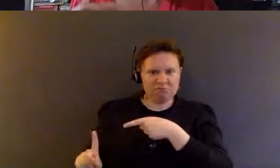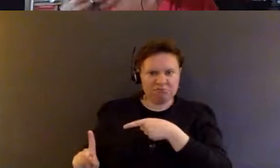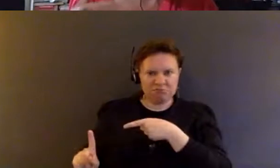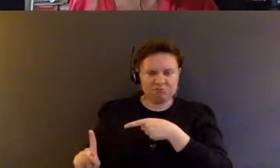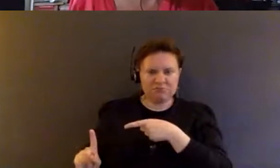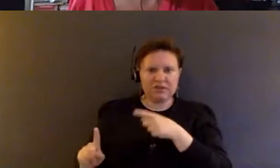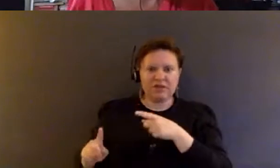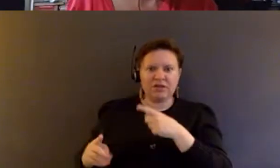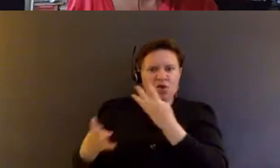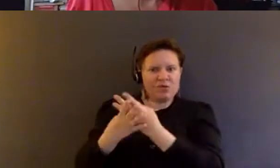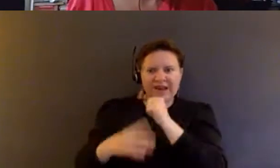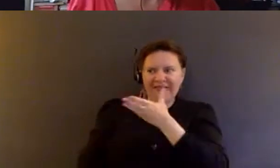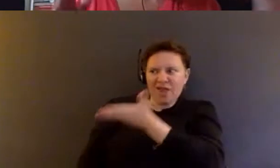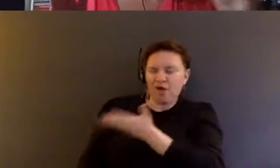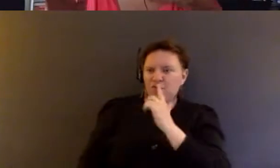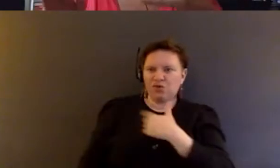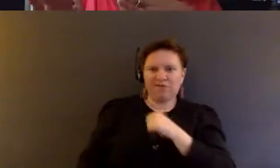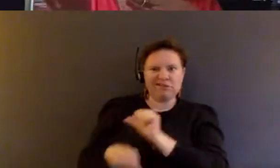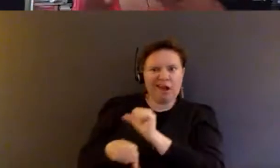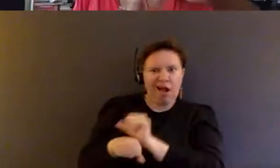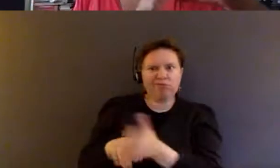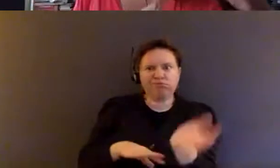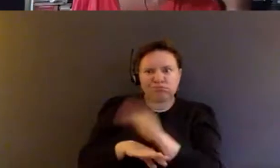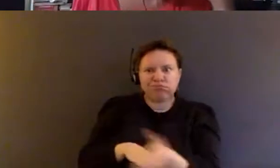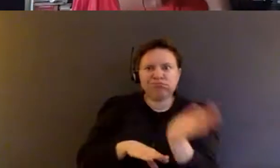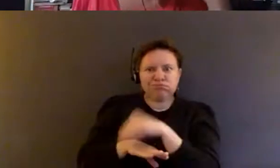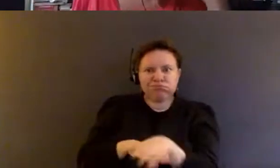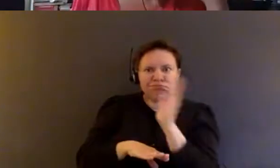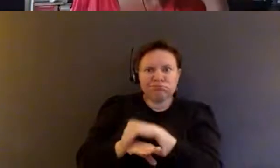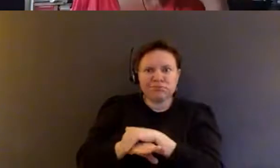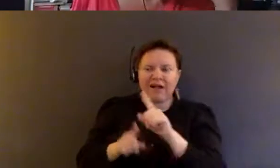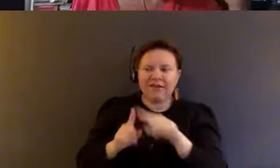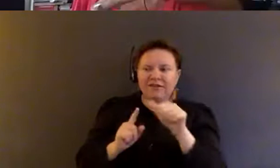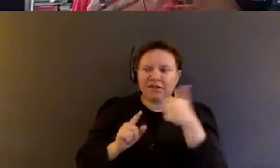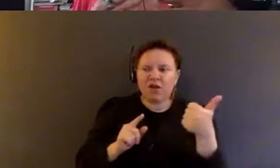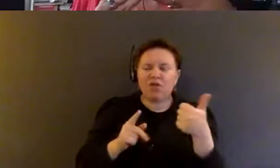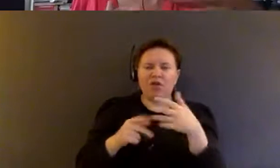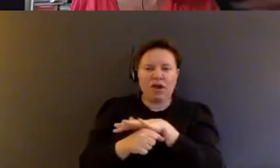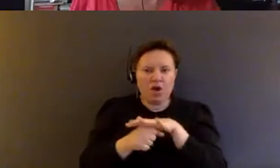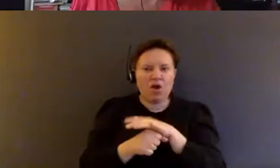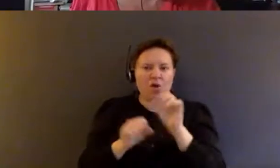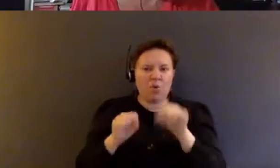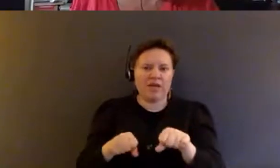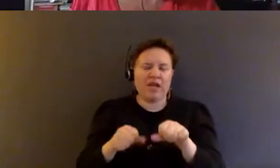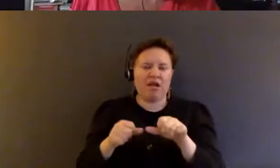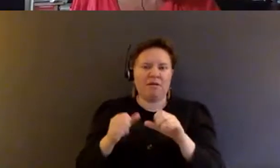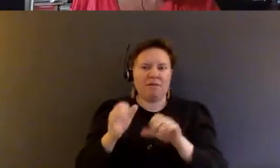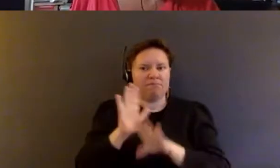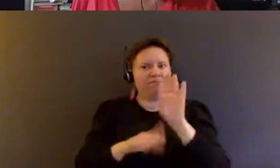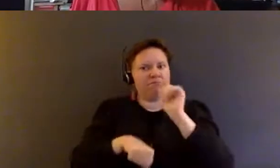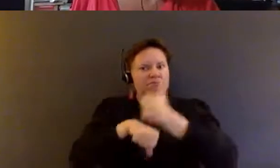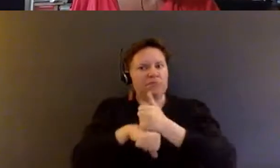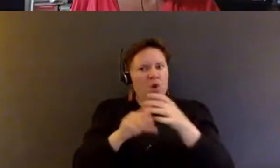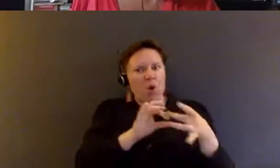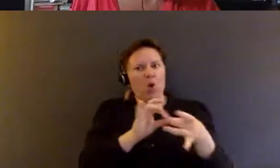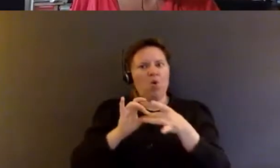prison is not there for you to have employment. So I think this is another arena where we can kind of, you know, create coalitions of people who